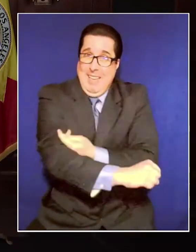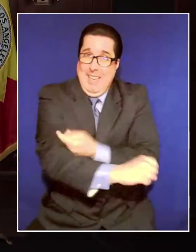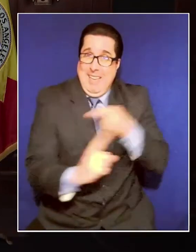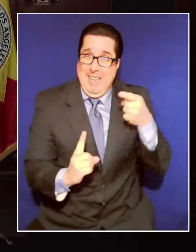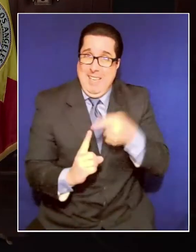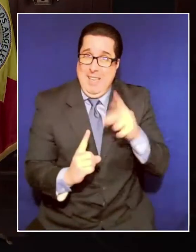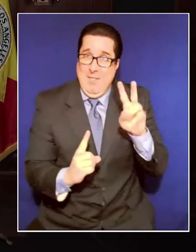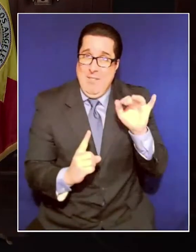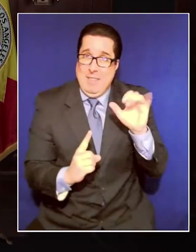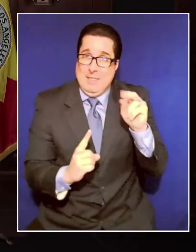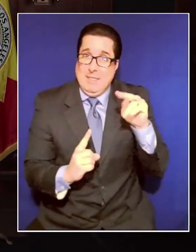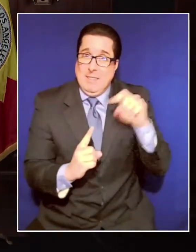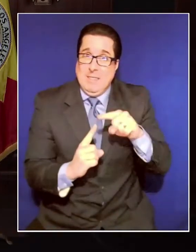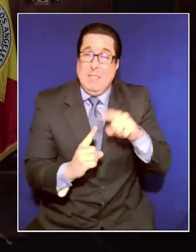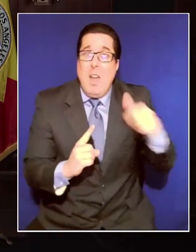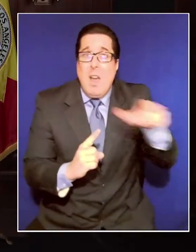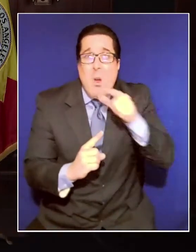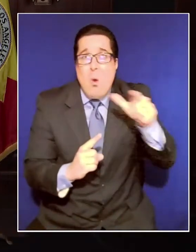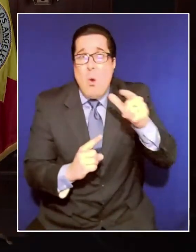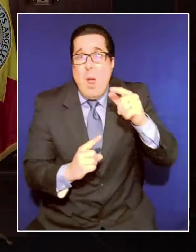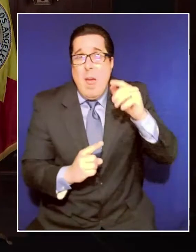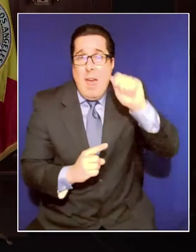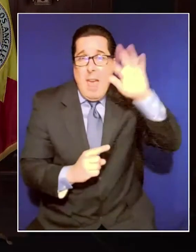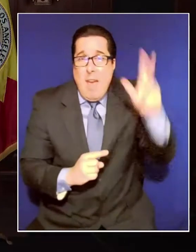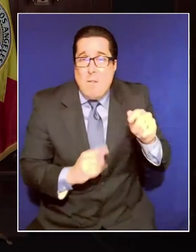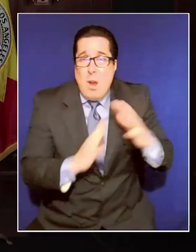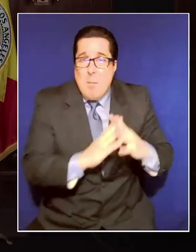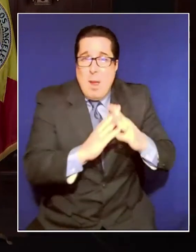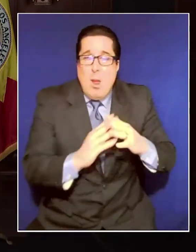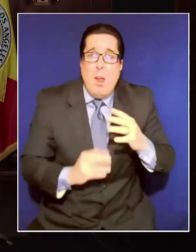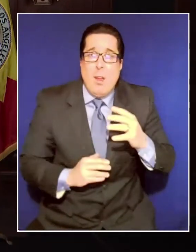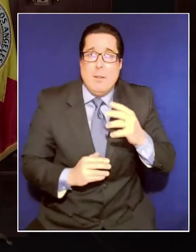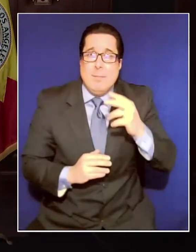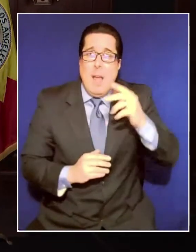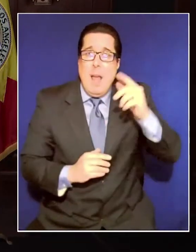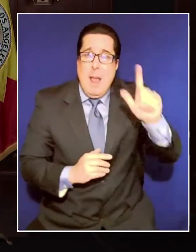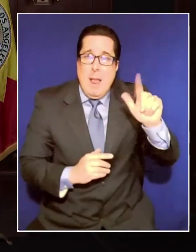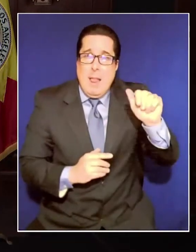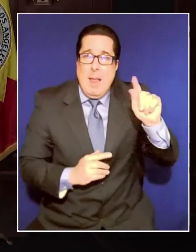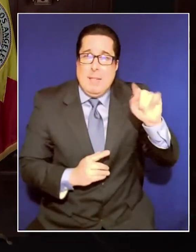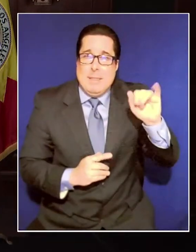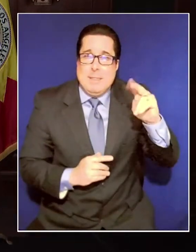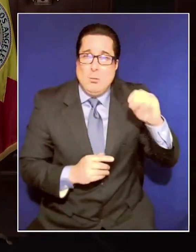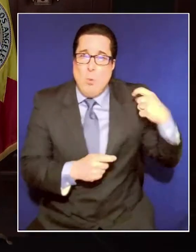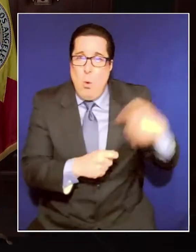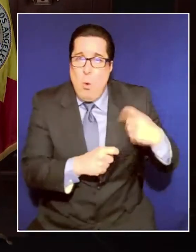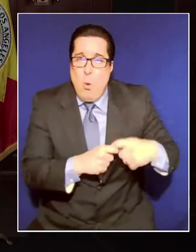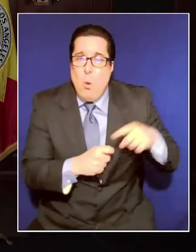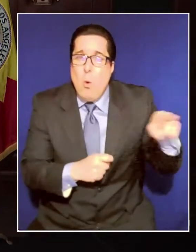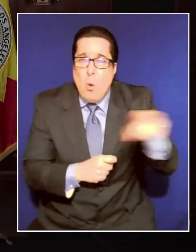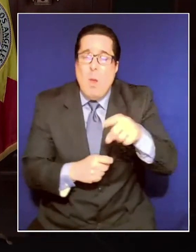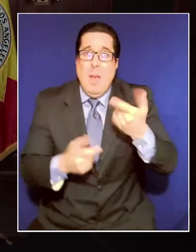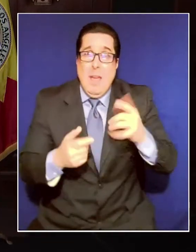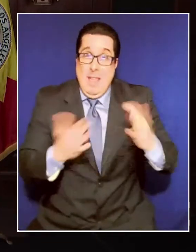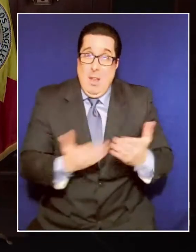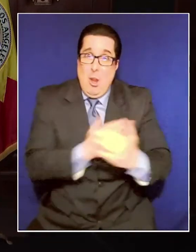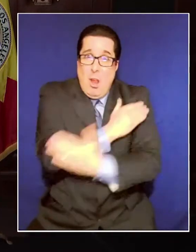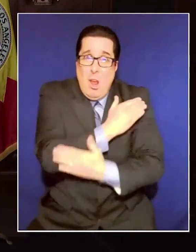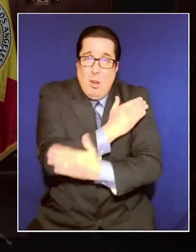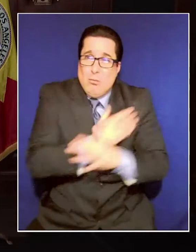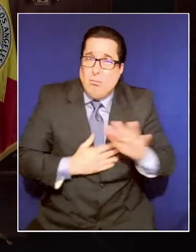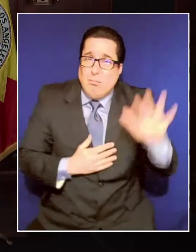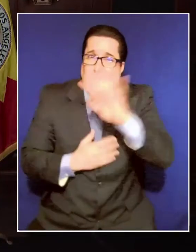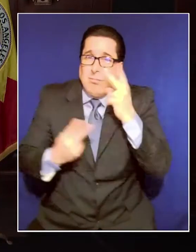are African-American, Latino, have good reason to be skeptical given the history of this country, the experiments that were done on some of our